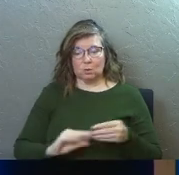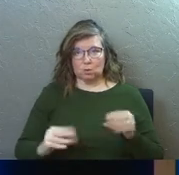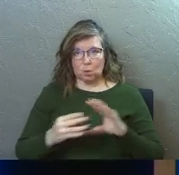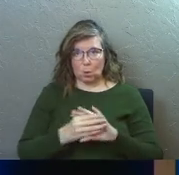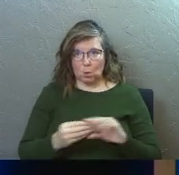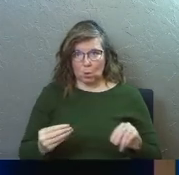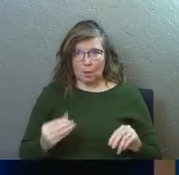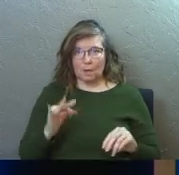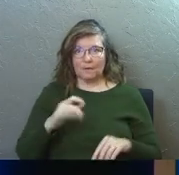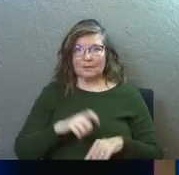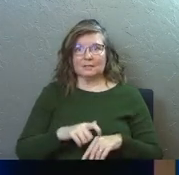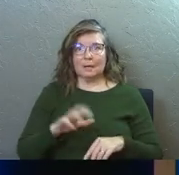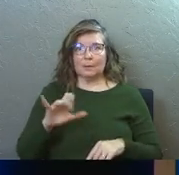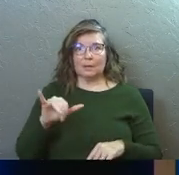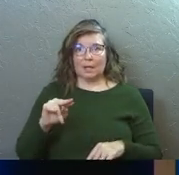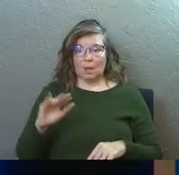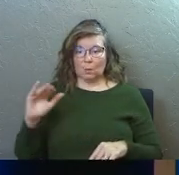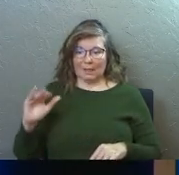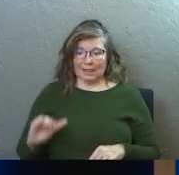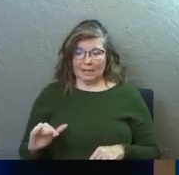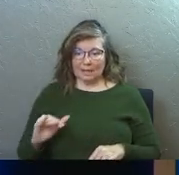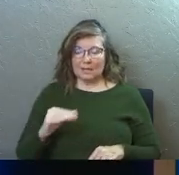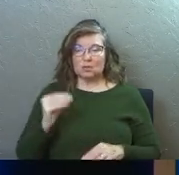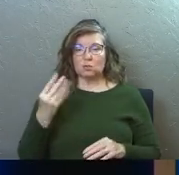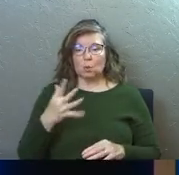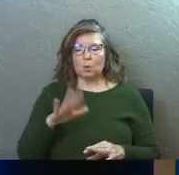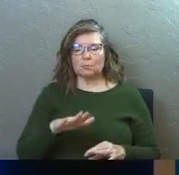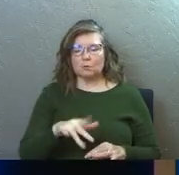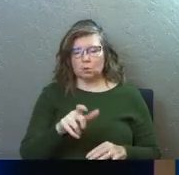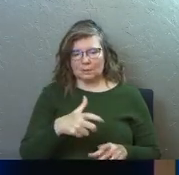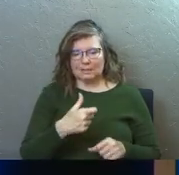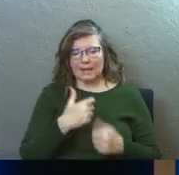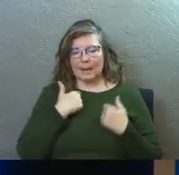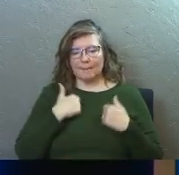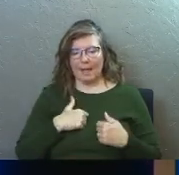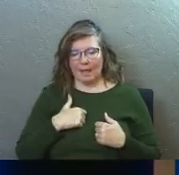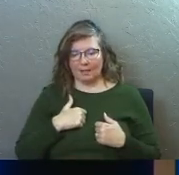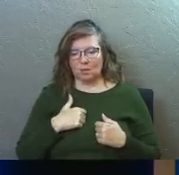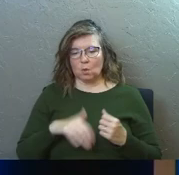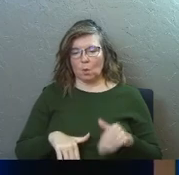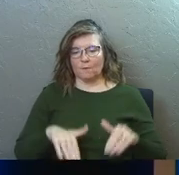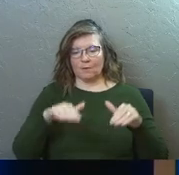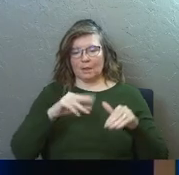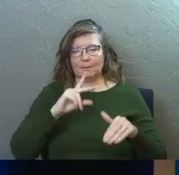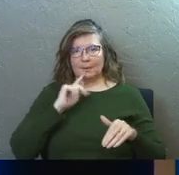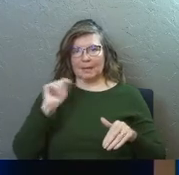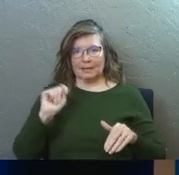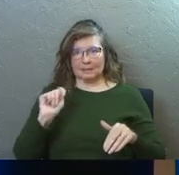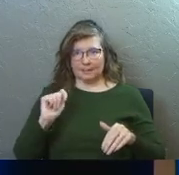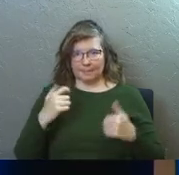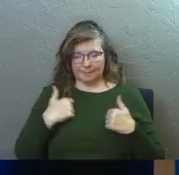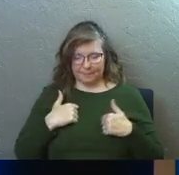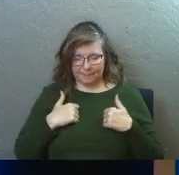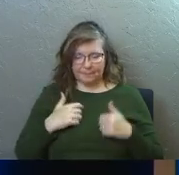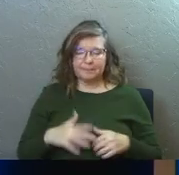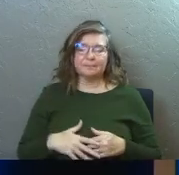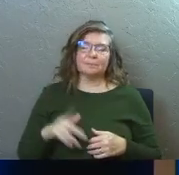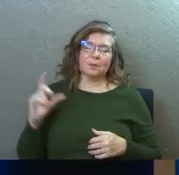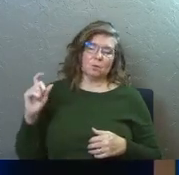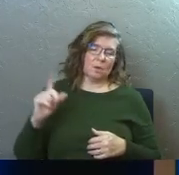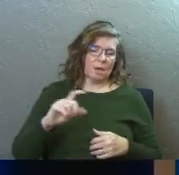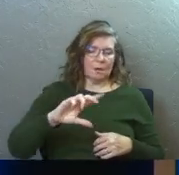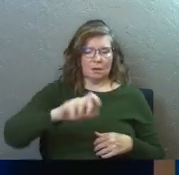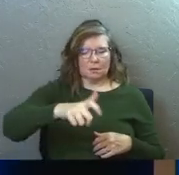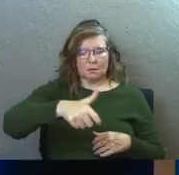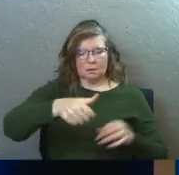story of a time when Colin was little. And he told Colin, hey, you need to take a bath. Go fill up the bathtub. So Colin's like, all right, so Colin ran